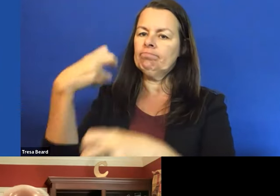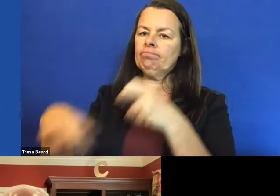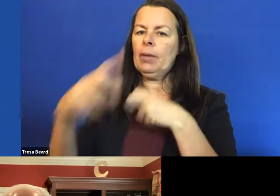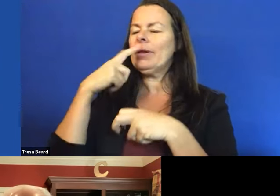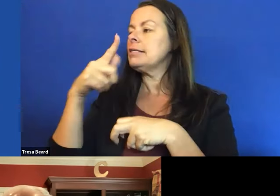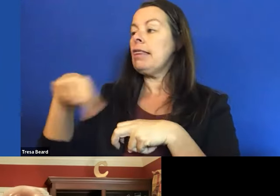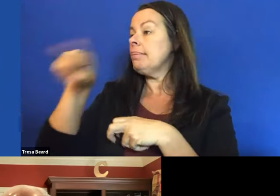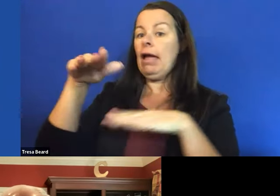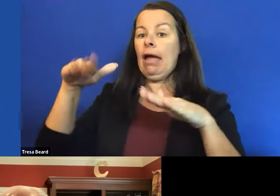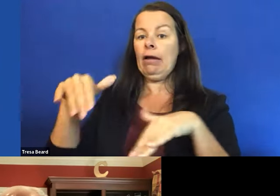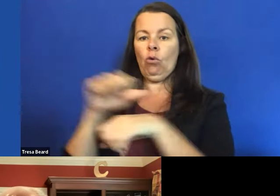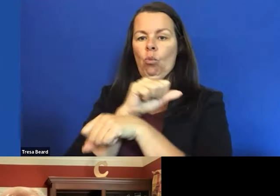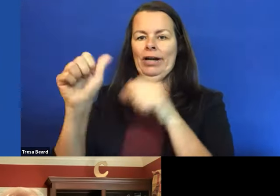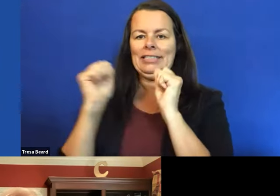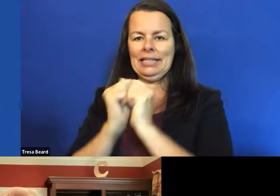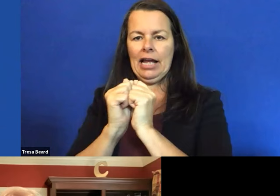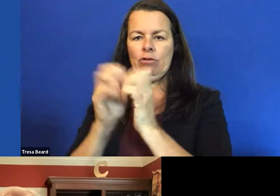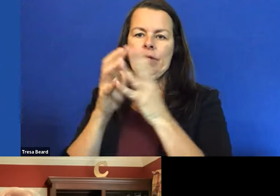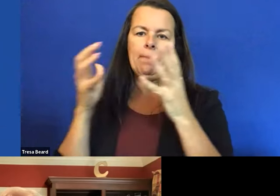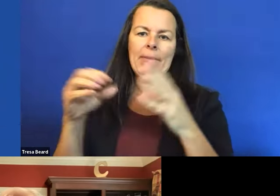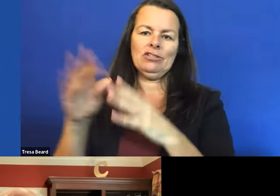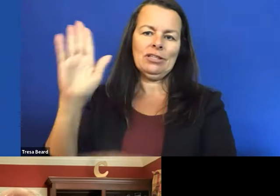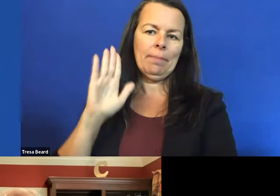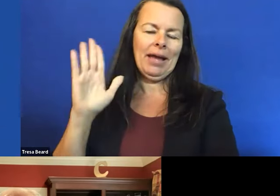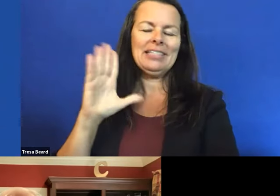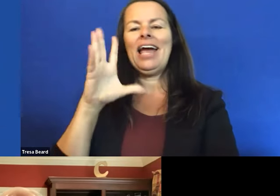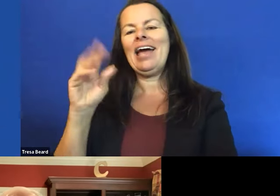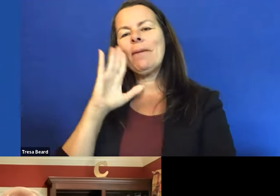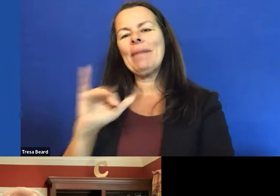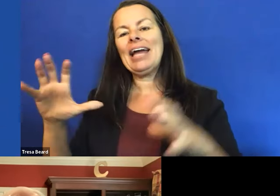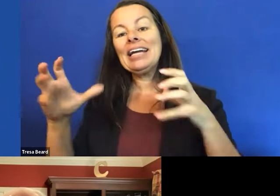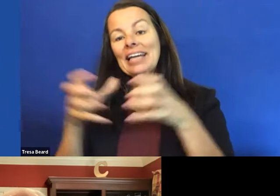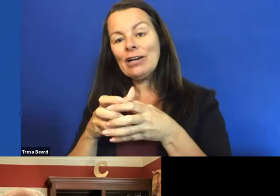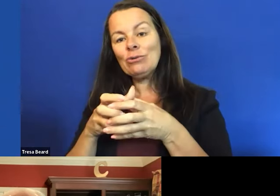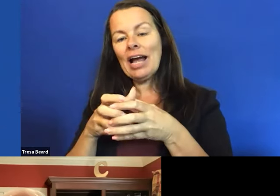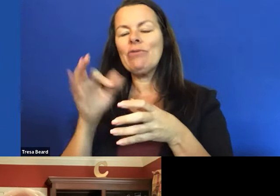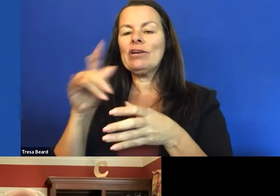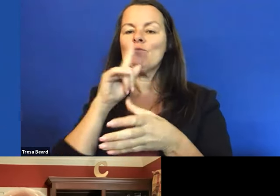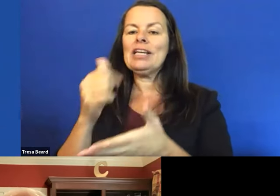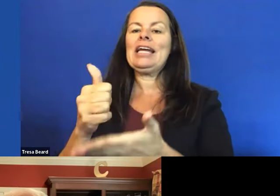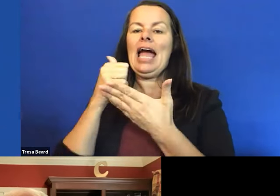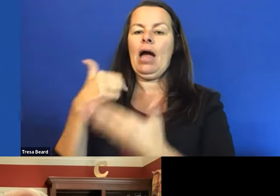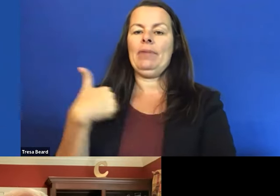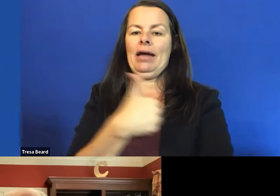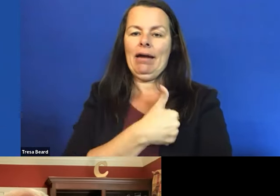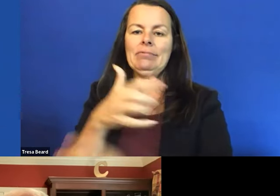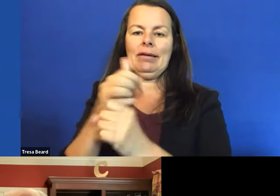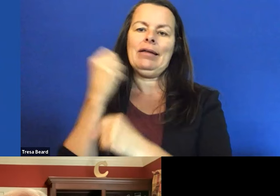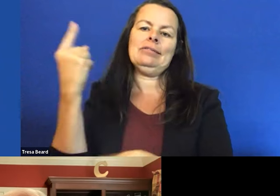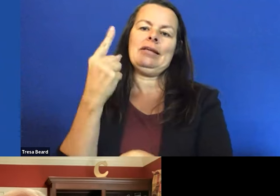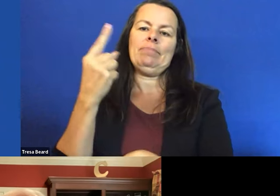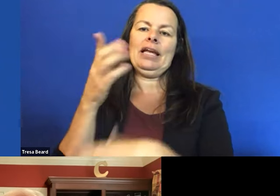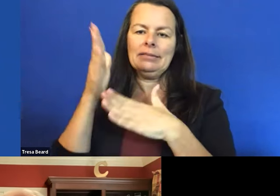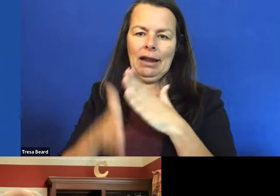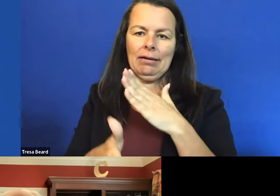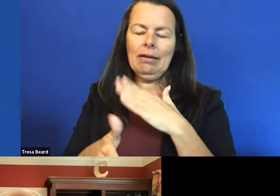together that much in the past. And by getting together, it really helped us get something done. But as you